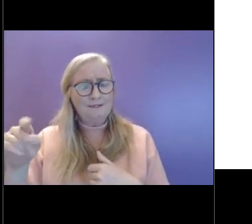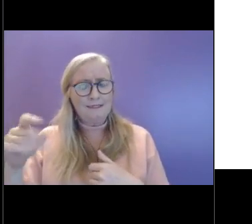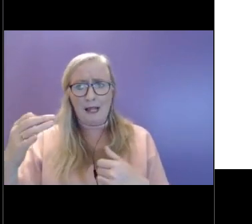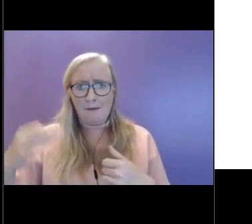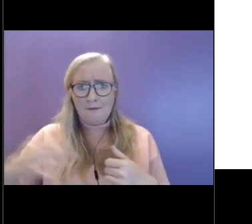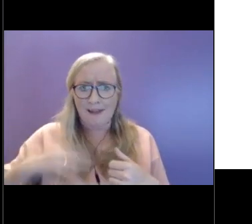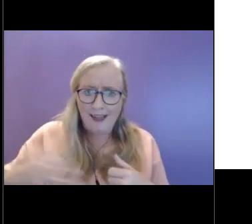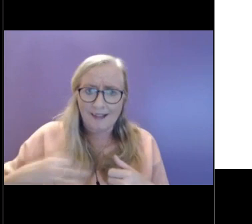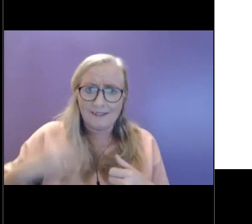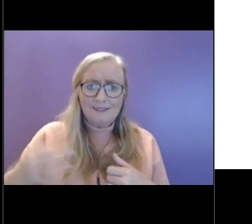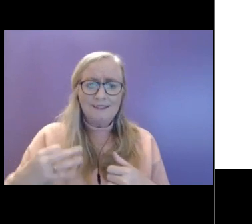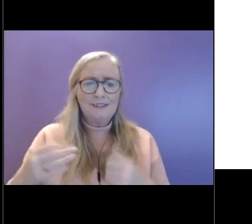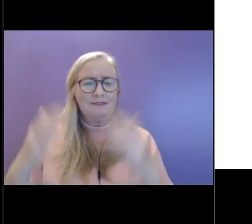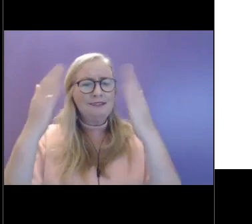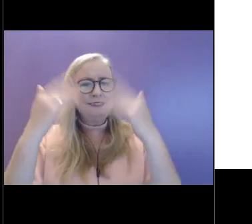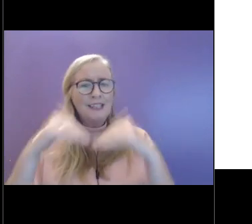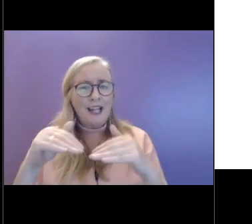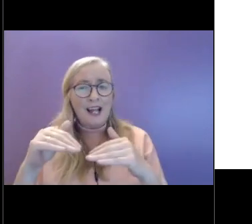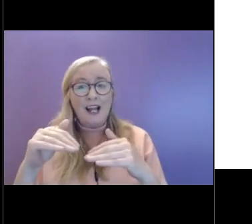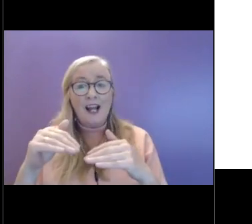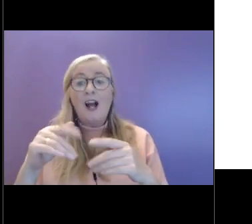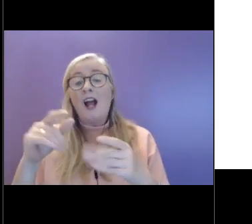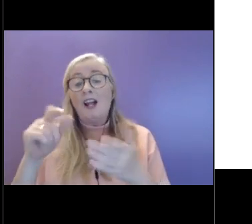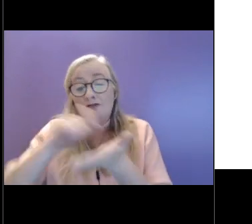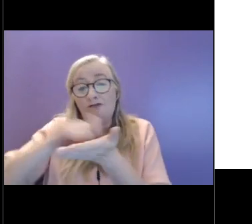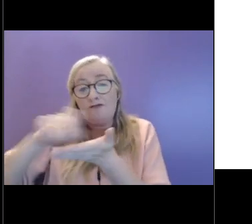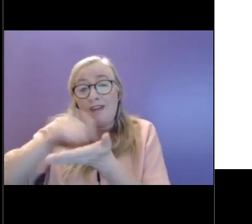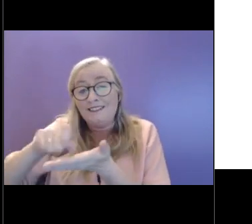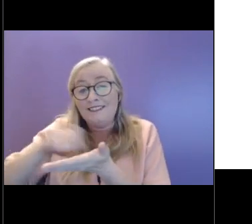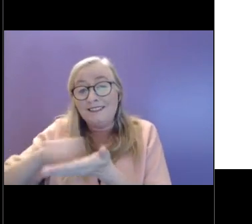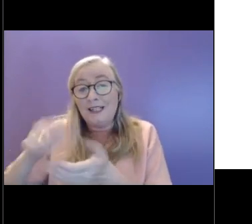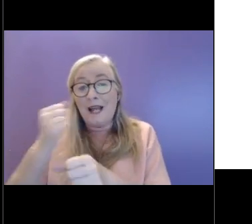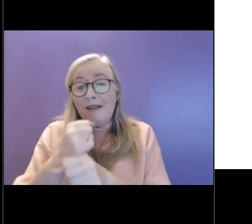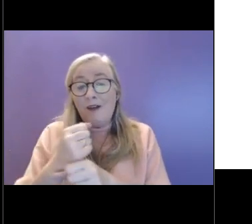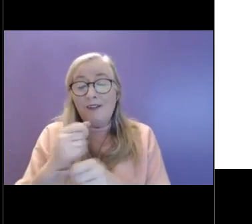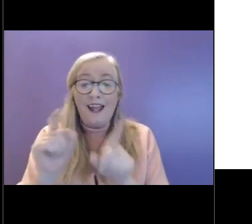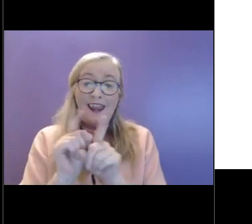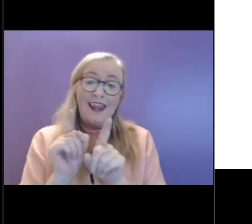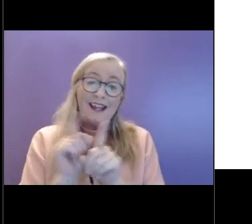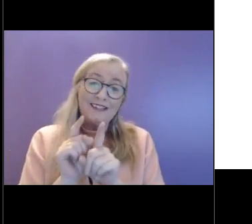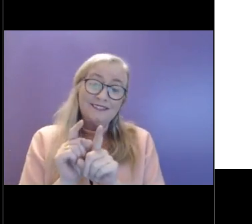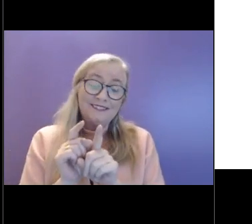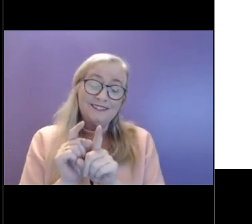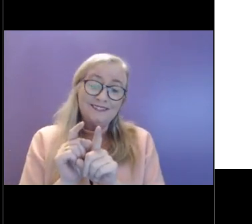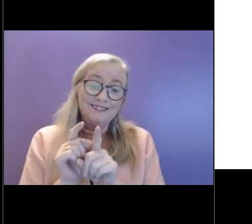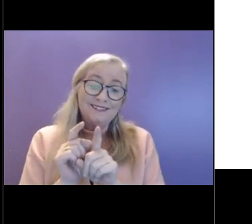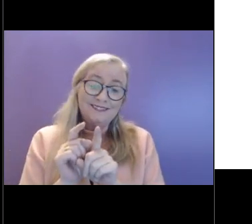trying to particularly record things that are, I suppose,